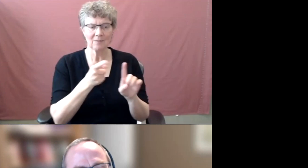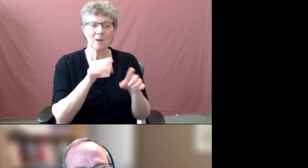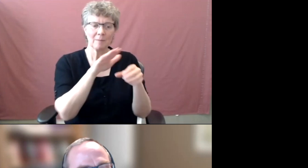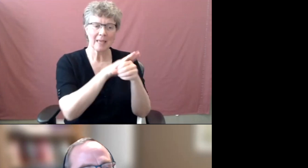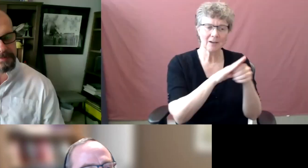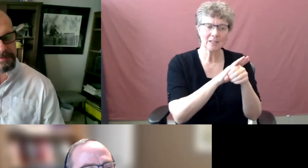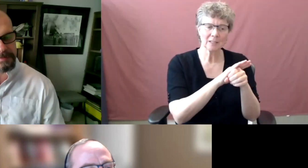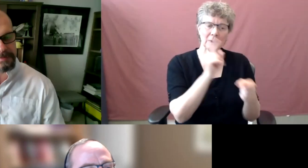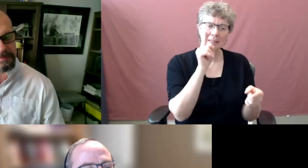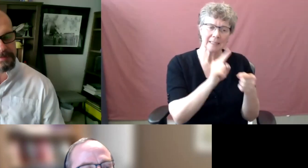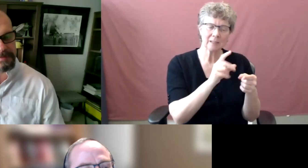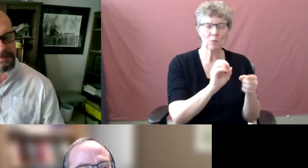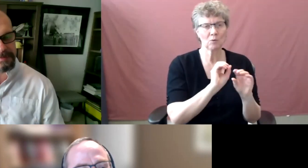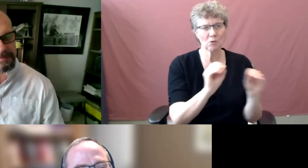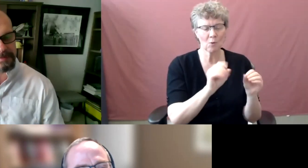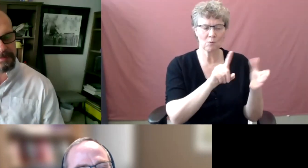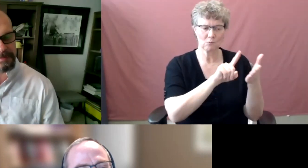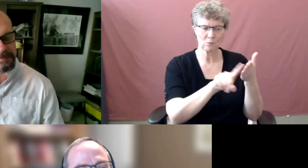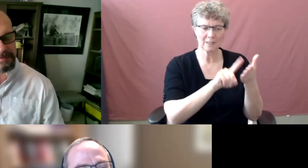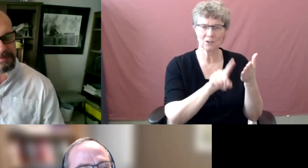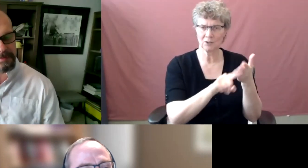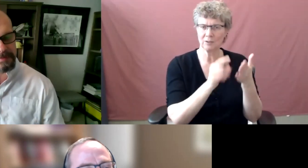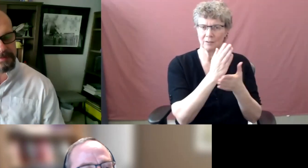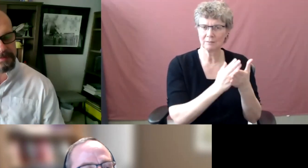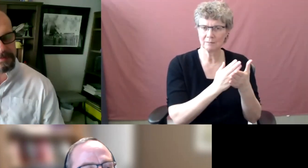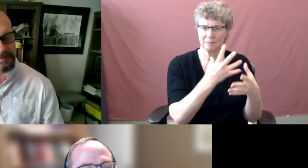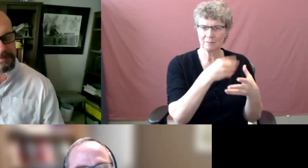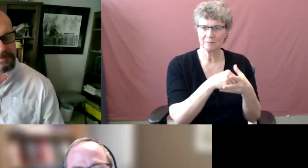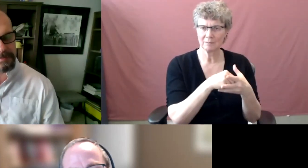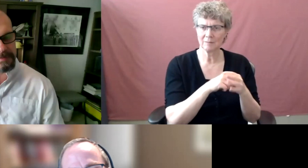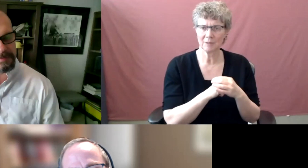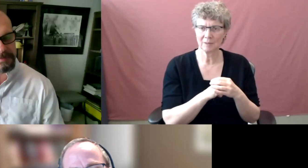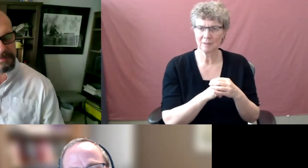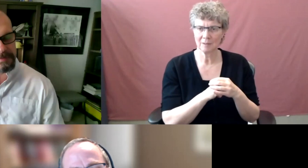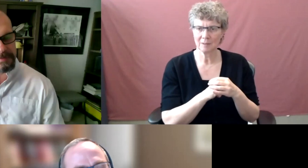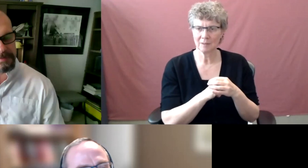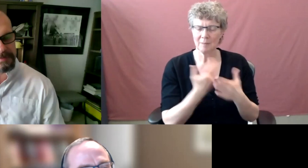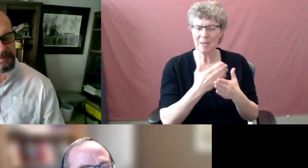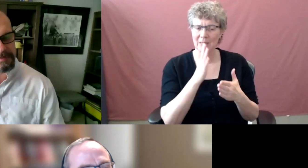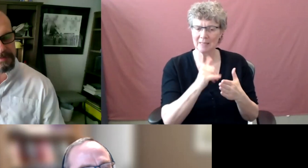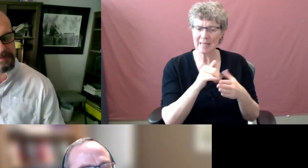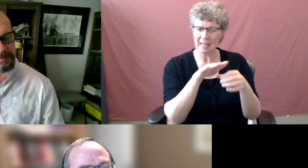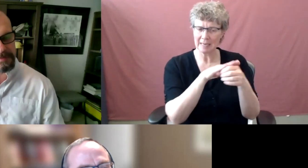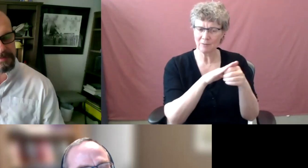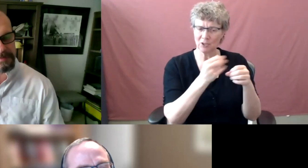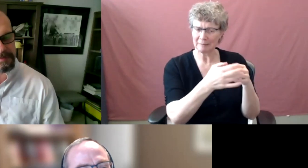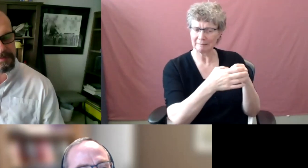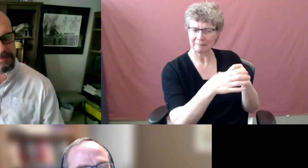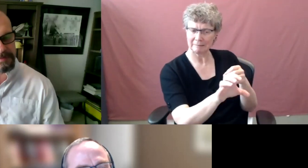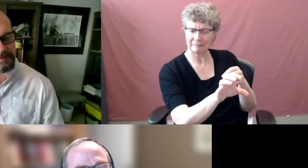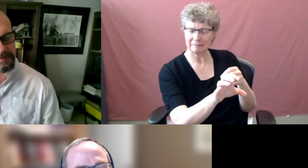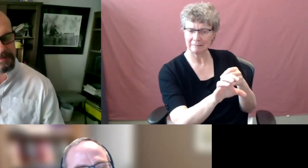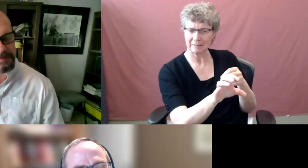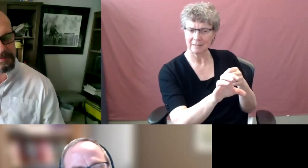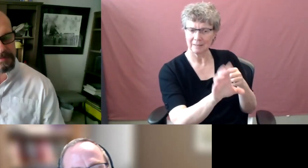component. Should those not be segmented about when you presented the slide deck on research? I would